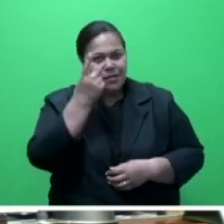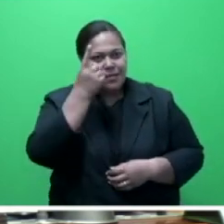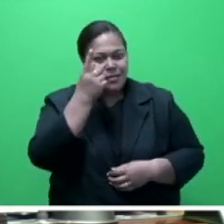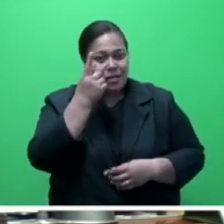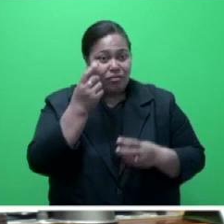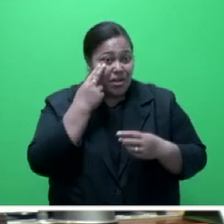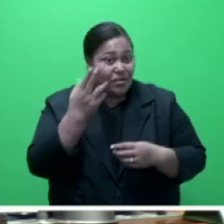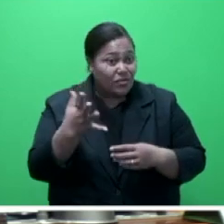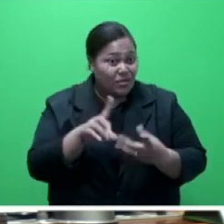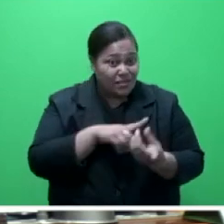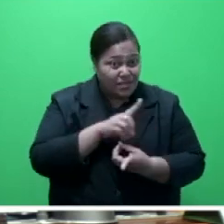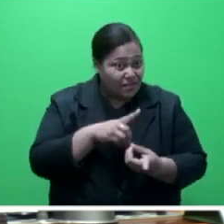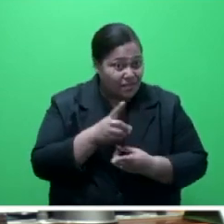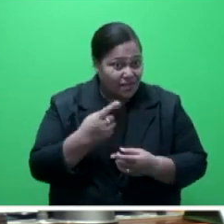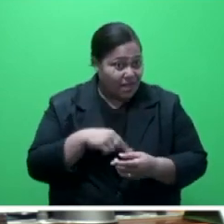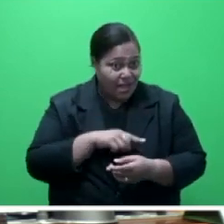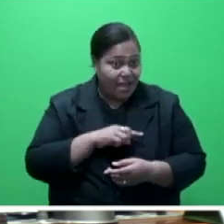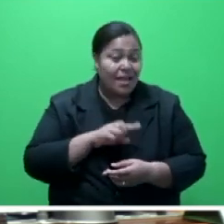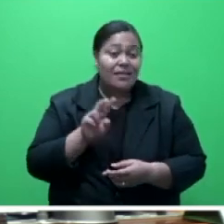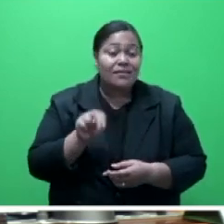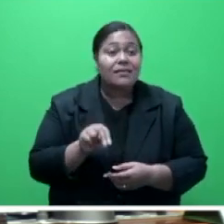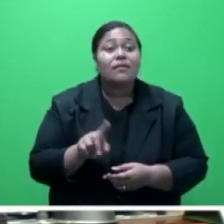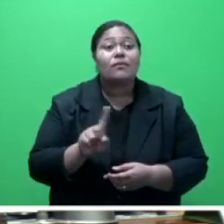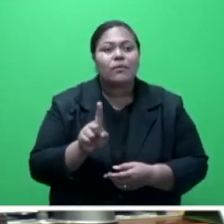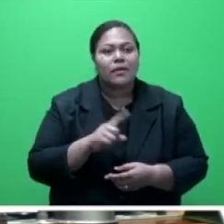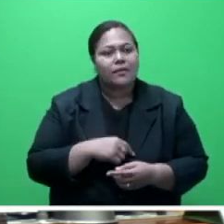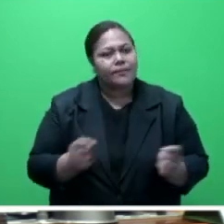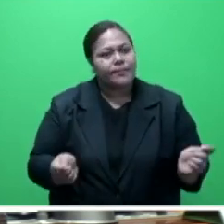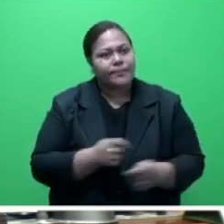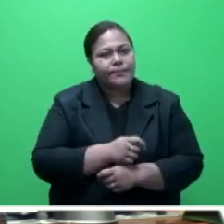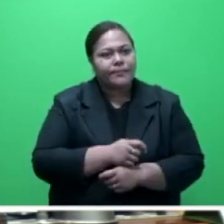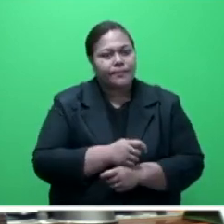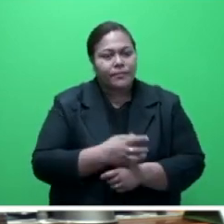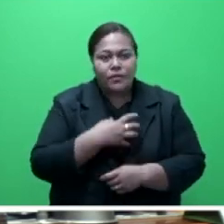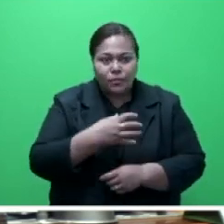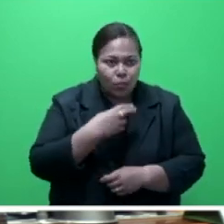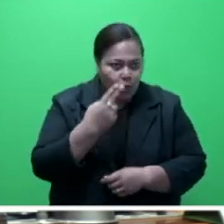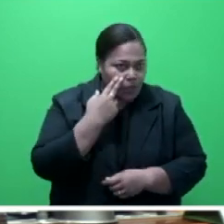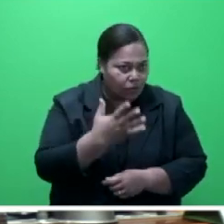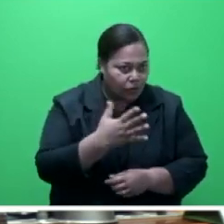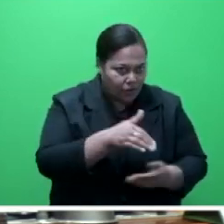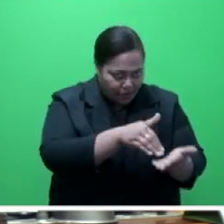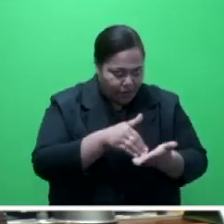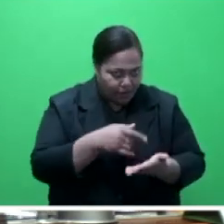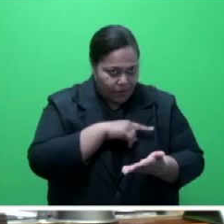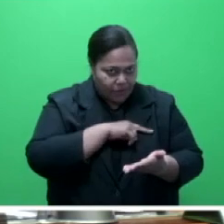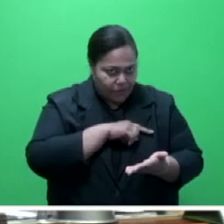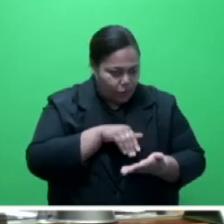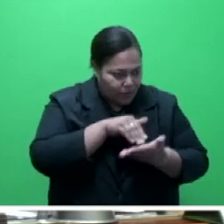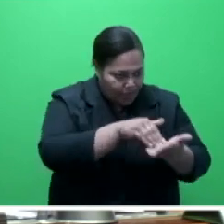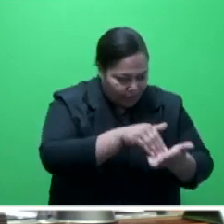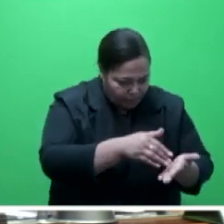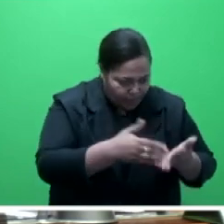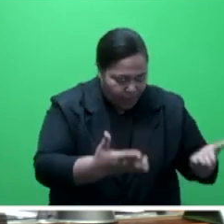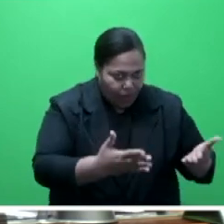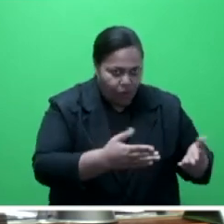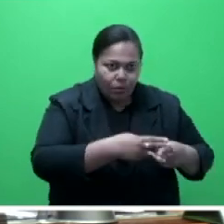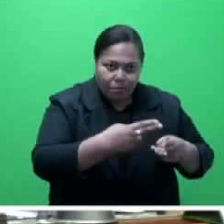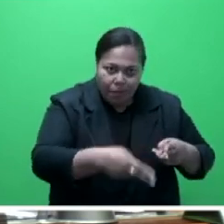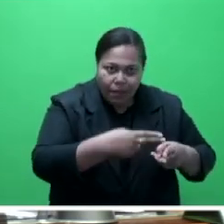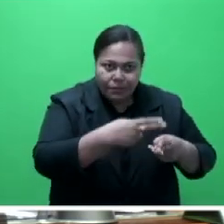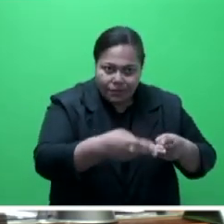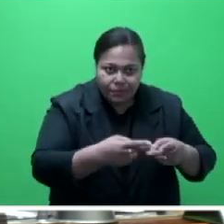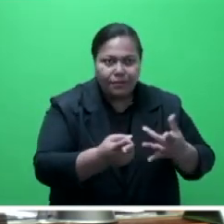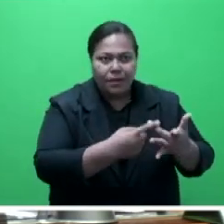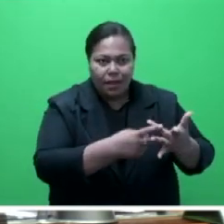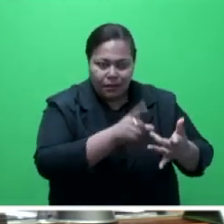it is only advisable that we switch to more sustainable nature-based solutions, and that's what we are doing. By using nature-based